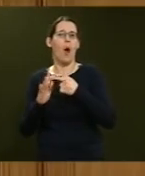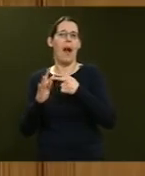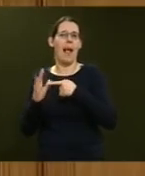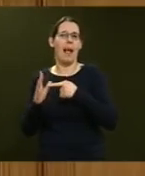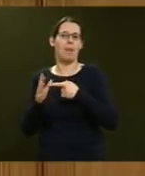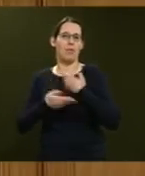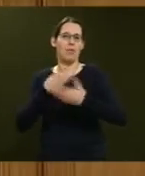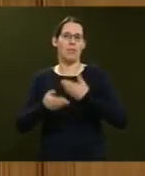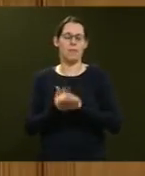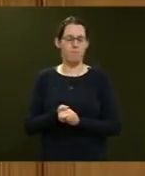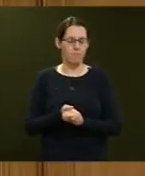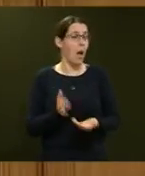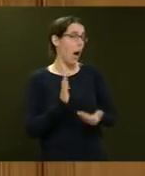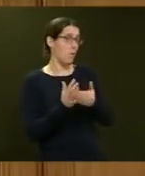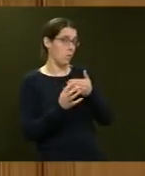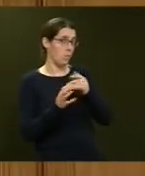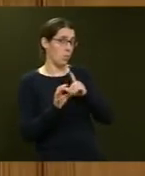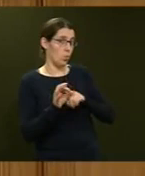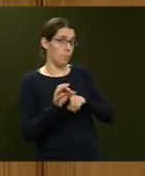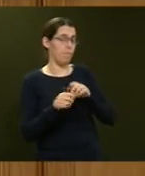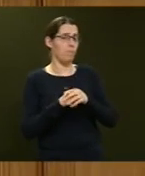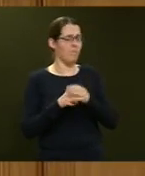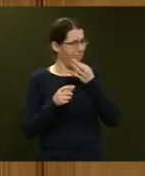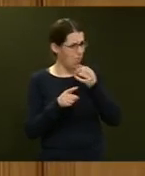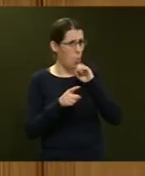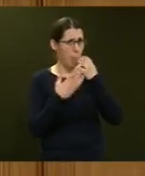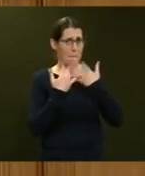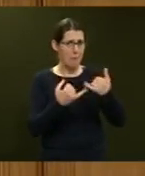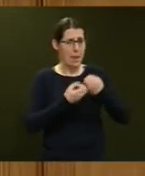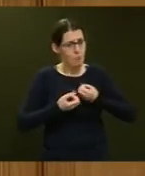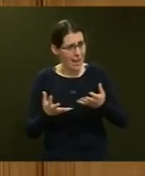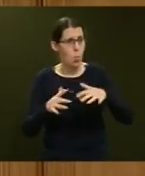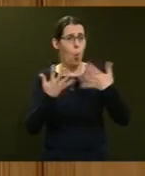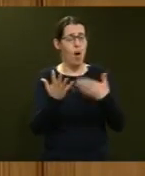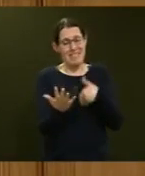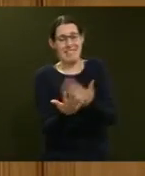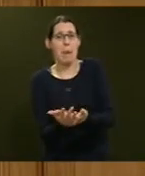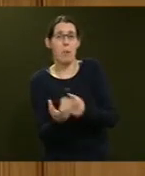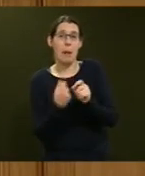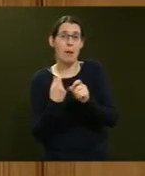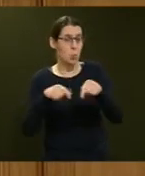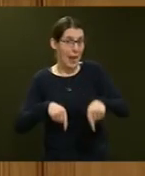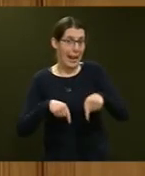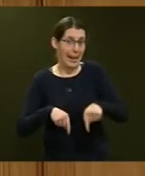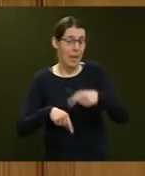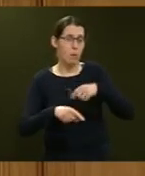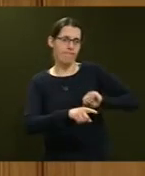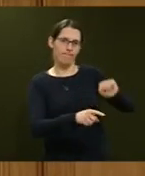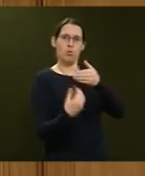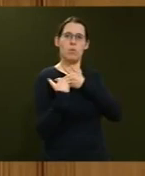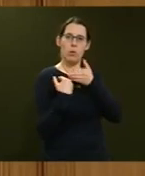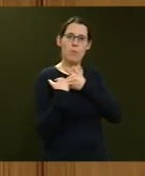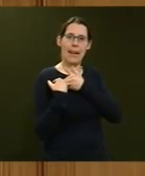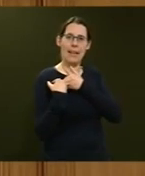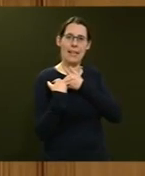Will he publicly release or table those emails today given his responsibilities